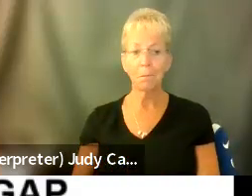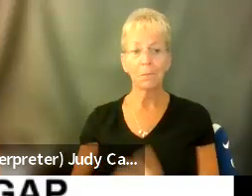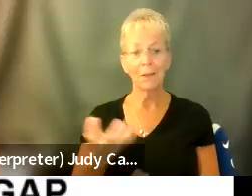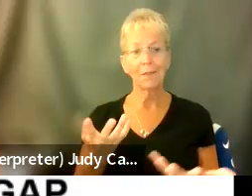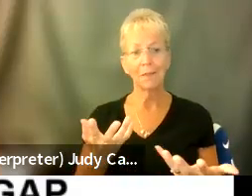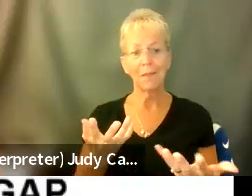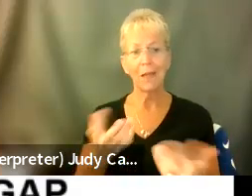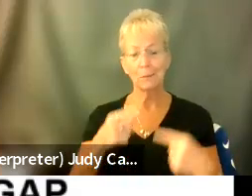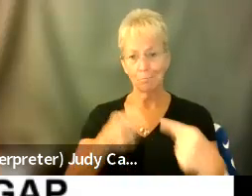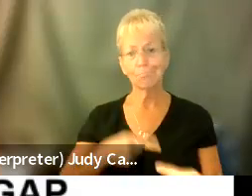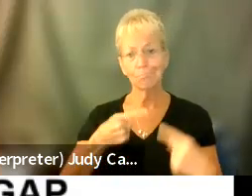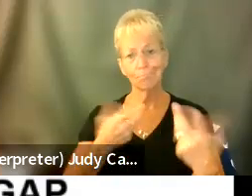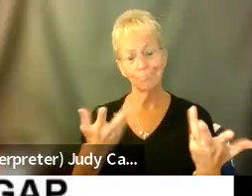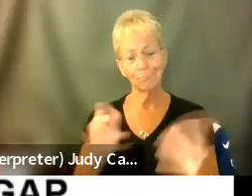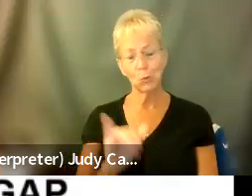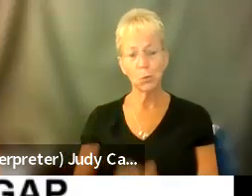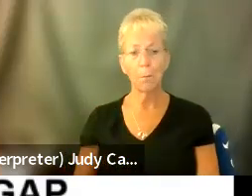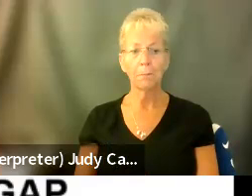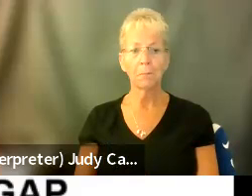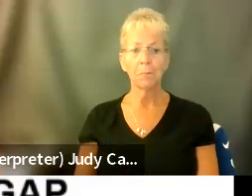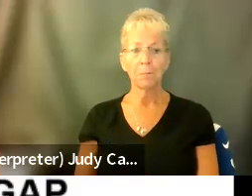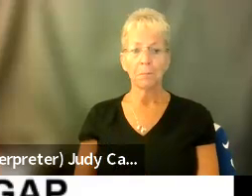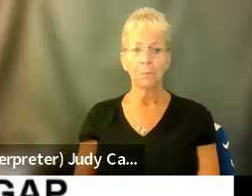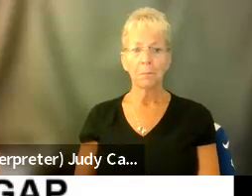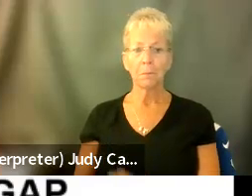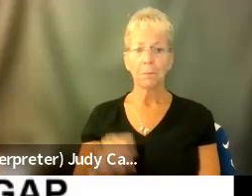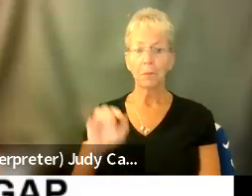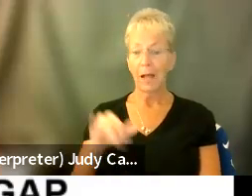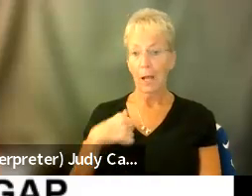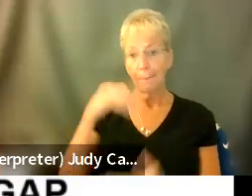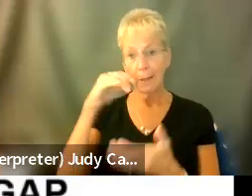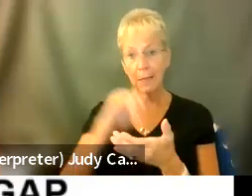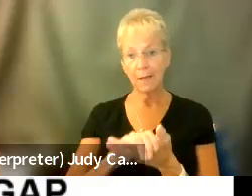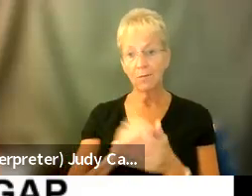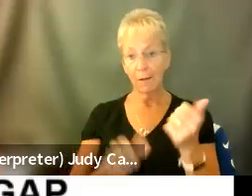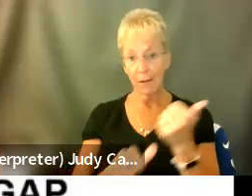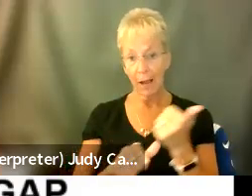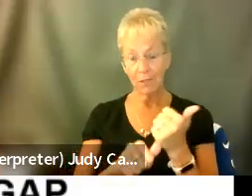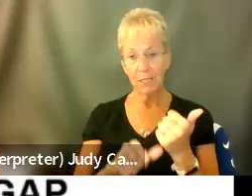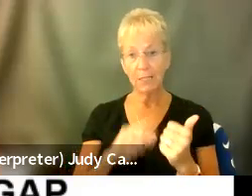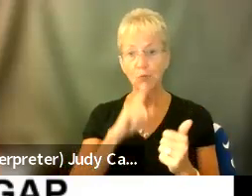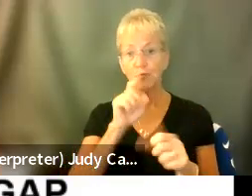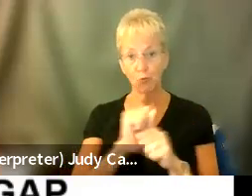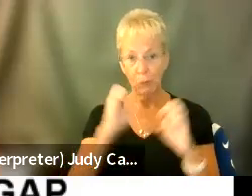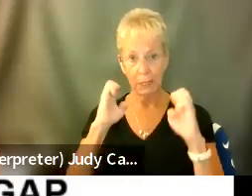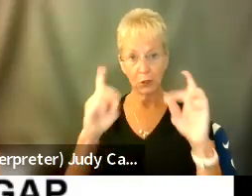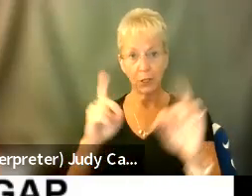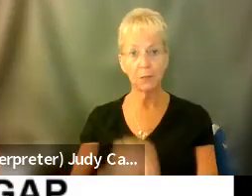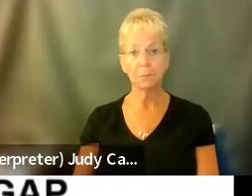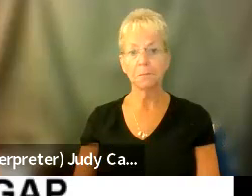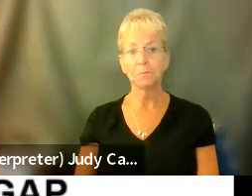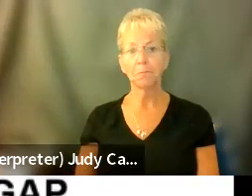own difficulties. Um, so that again, that's why I truly believe advocacy is education. Um,